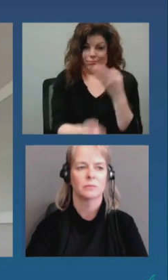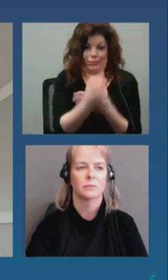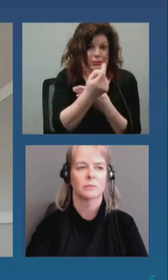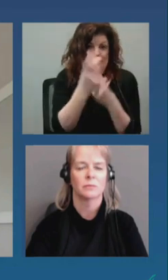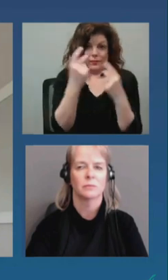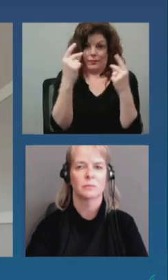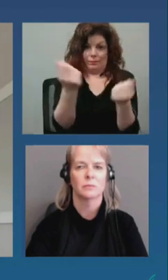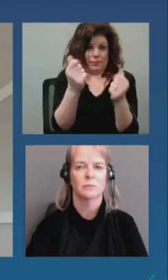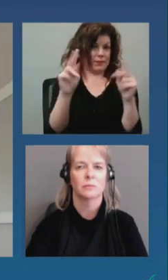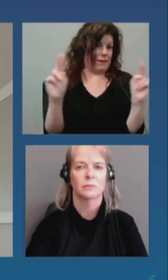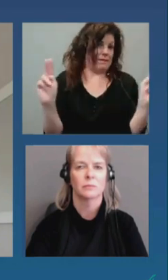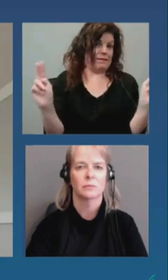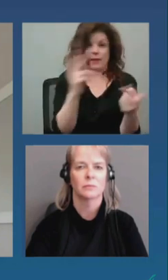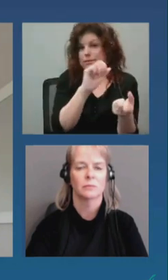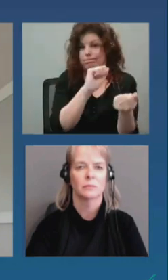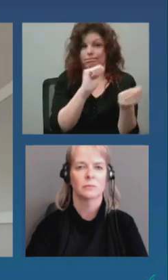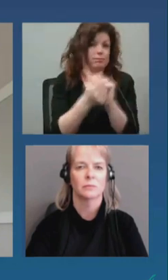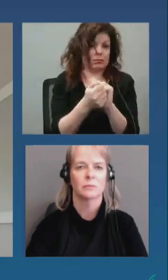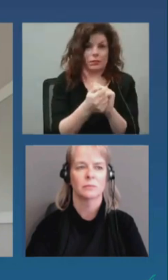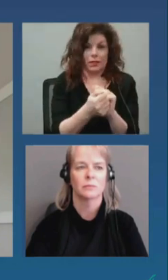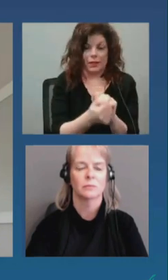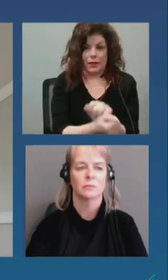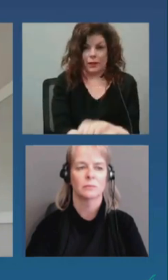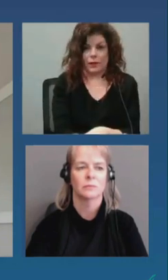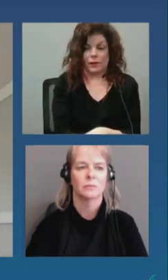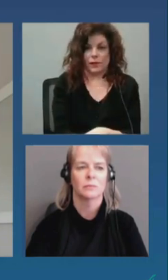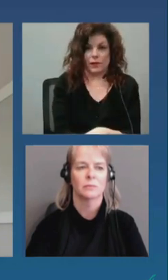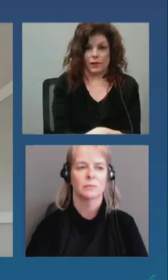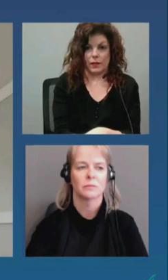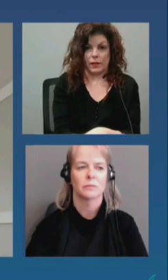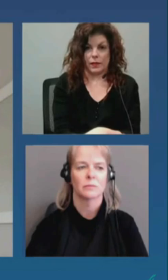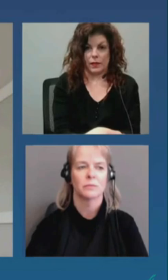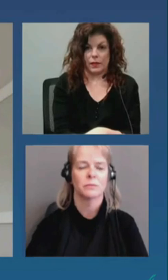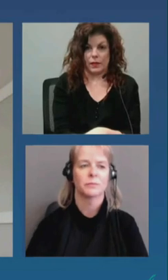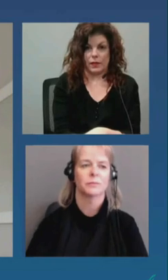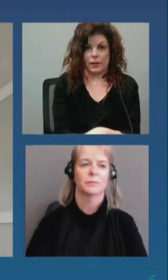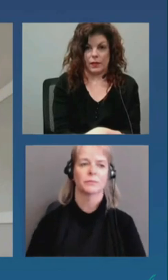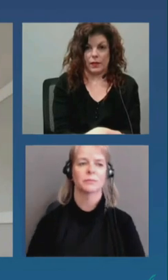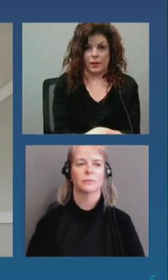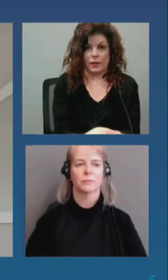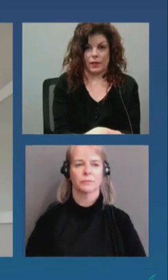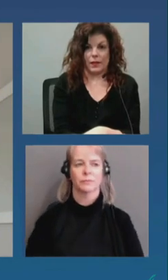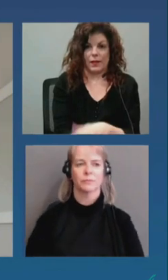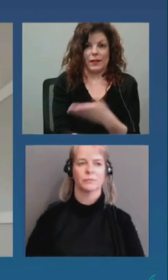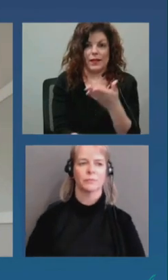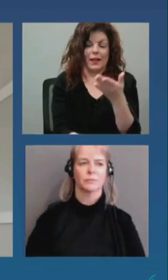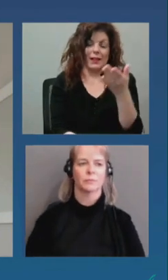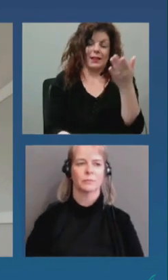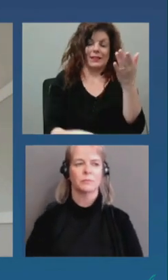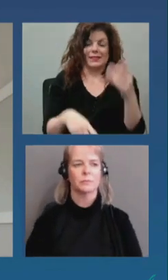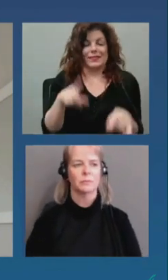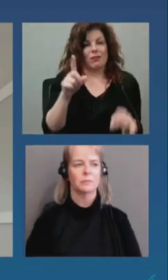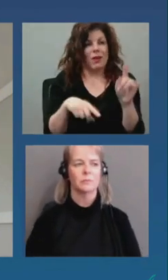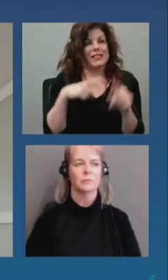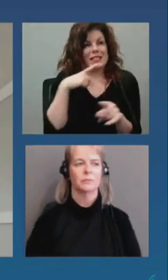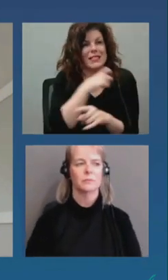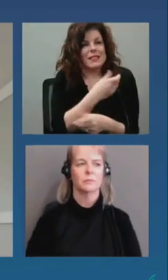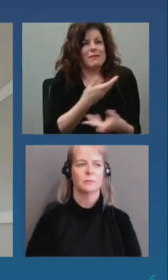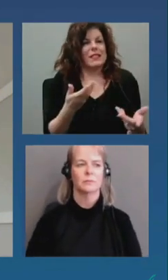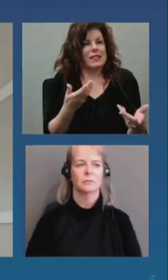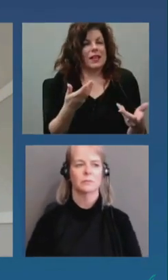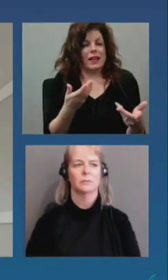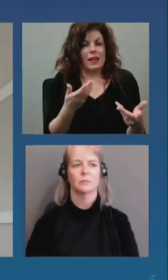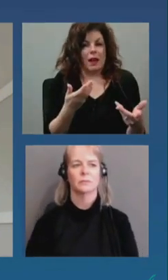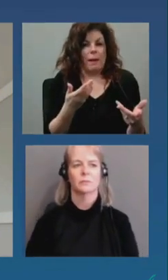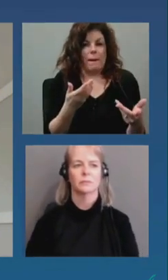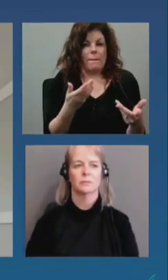et c'était toujours difficile parce qu'on